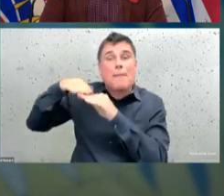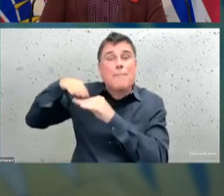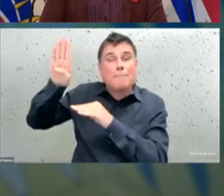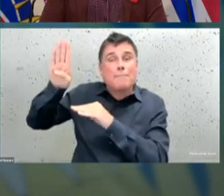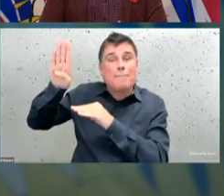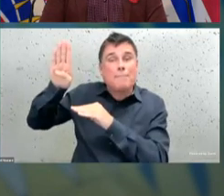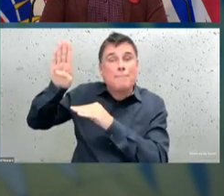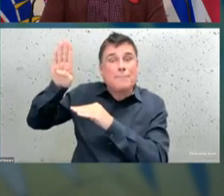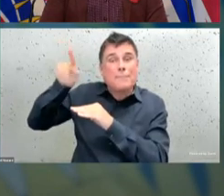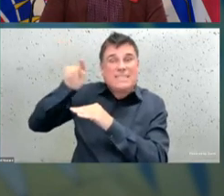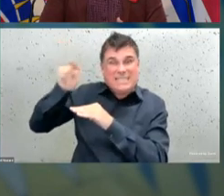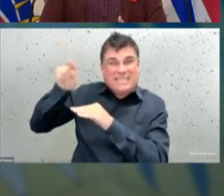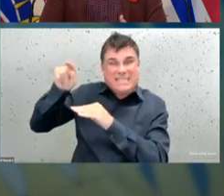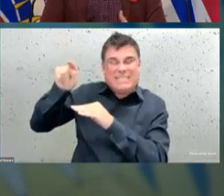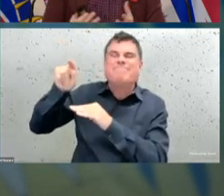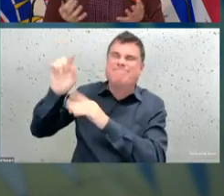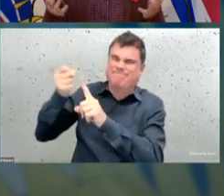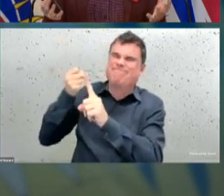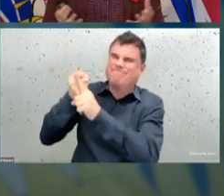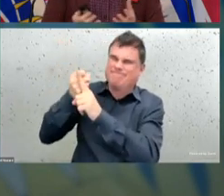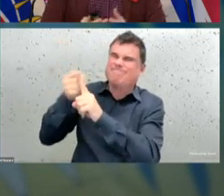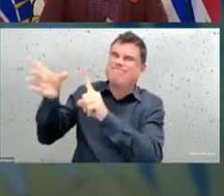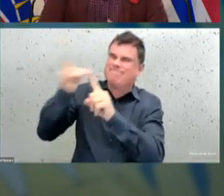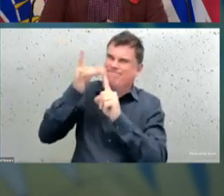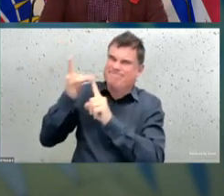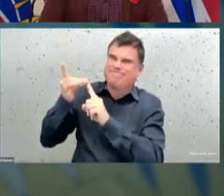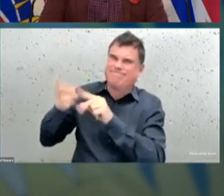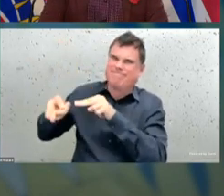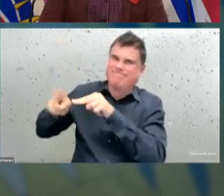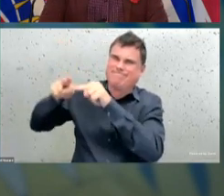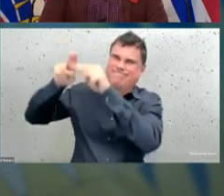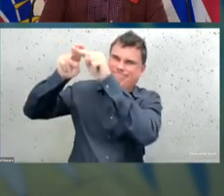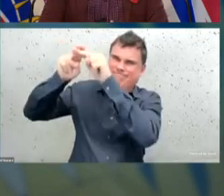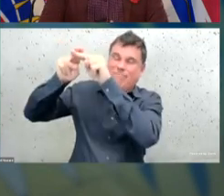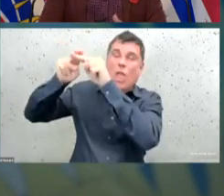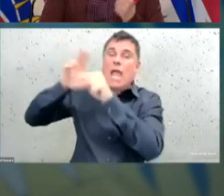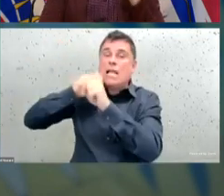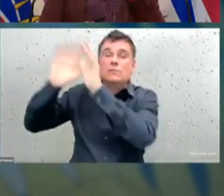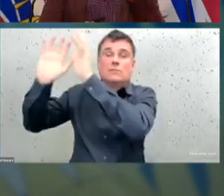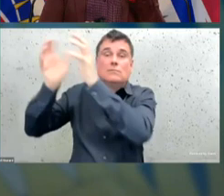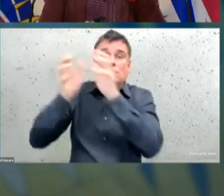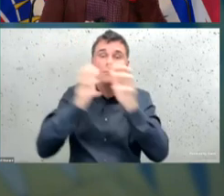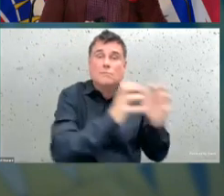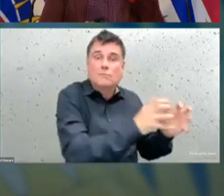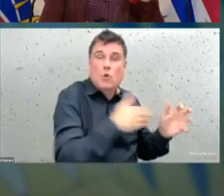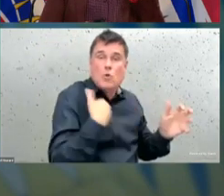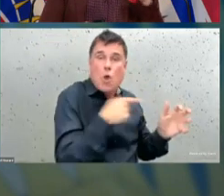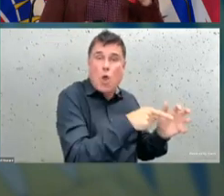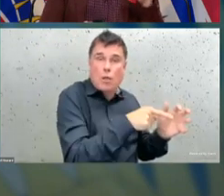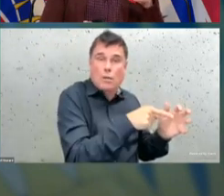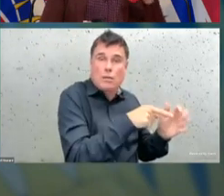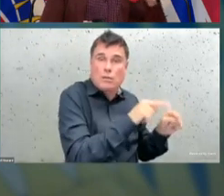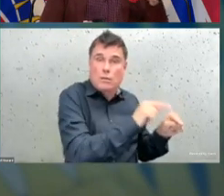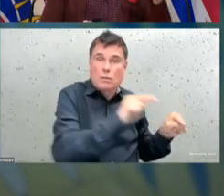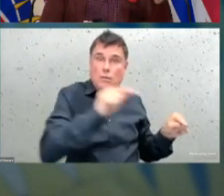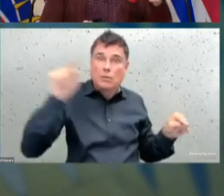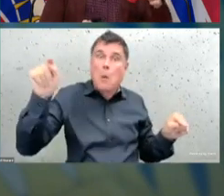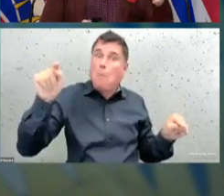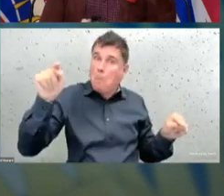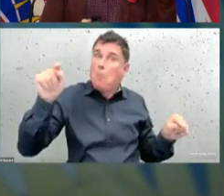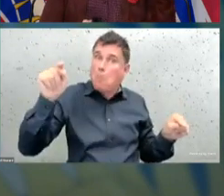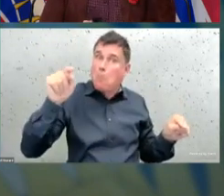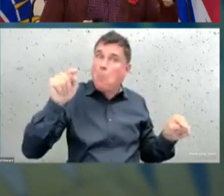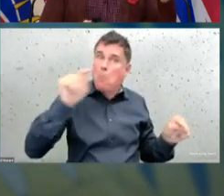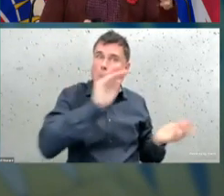seeing, but also community seniors in our communities who particularly the small number who are not yet